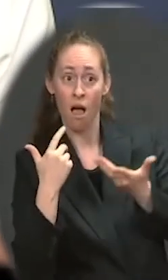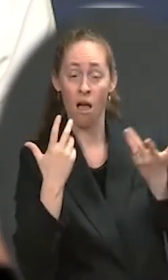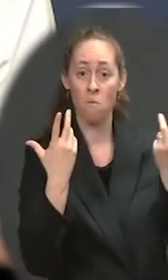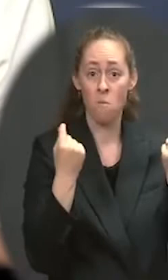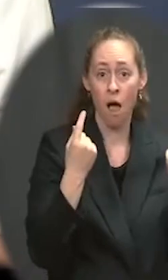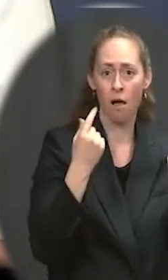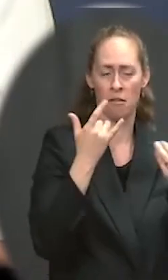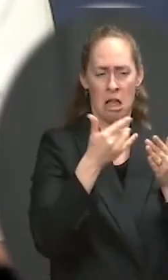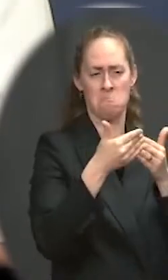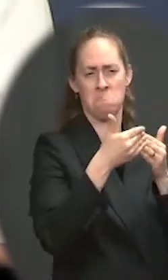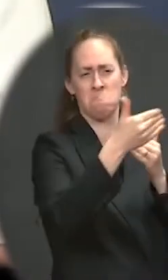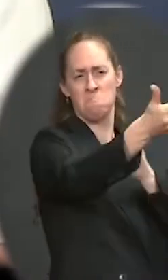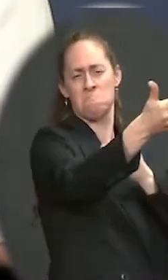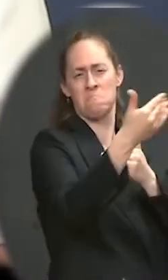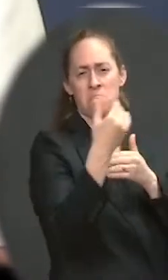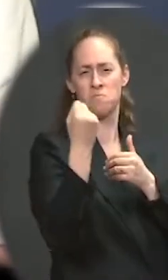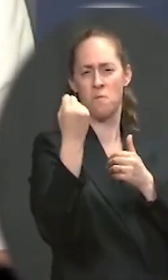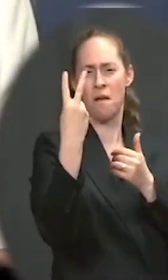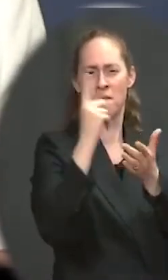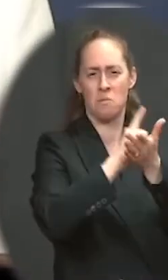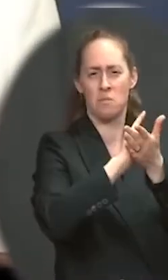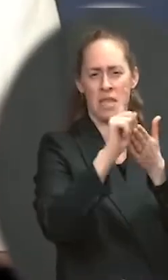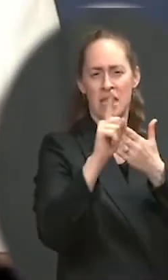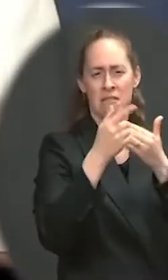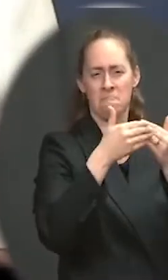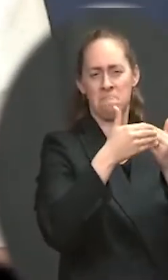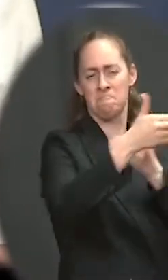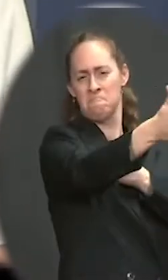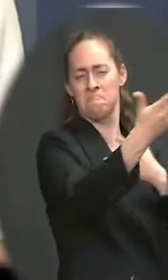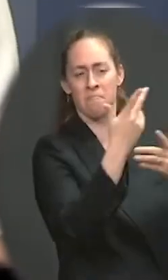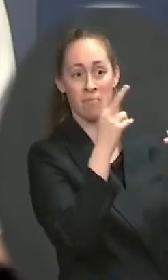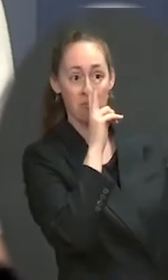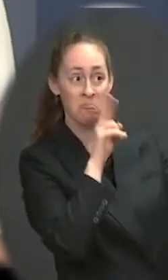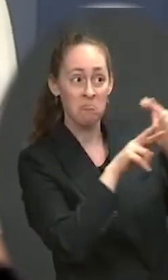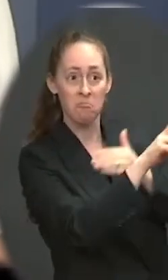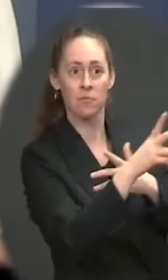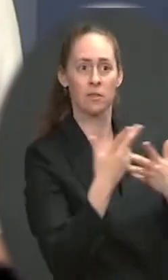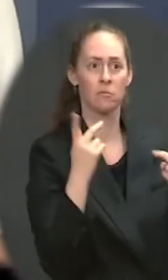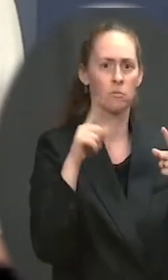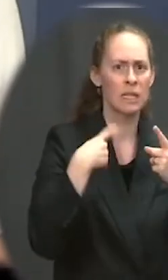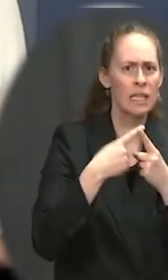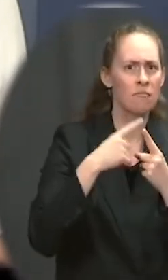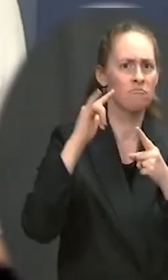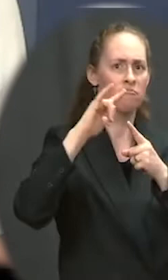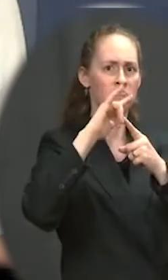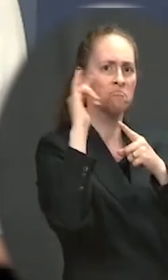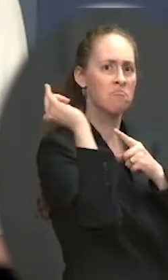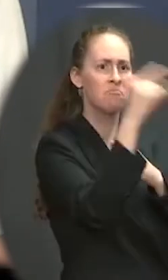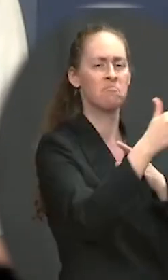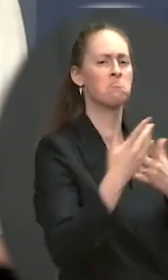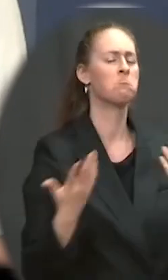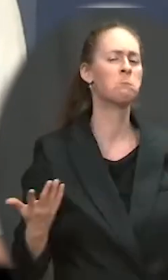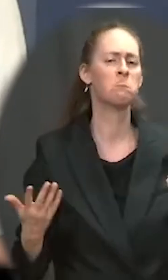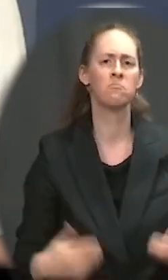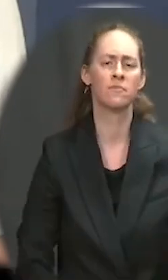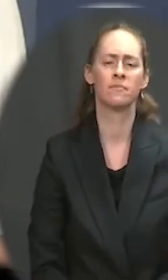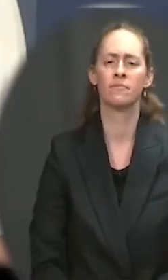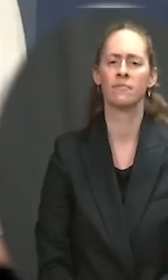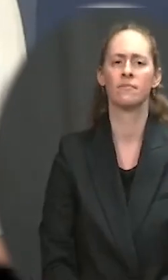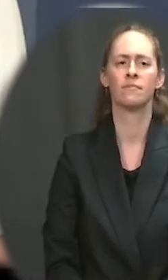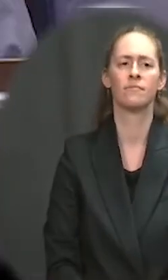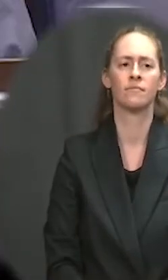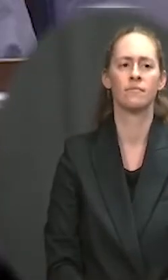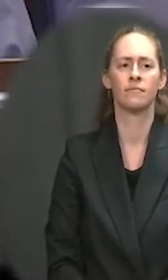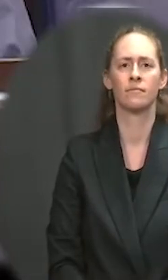accept the invitation made to attend the Olympics. Go ahead. Thanks, Jen. Two questions. First, on the